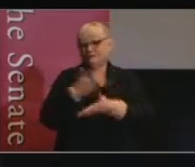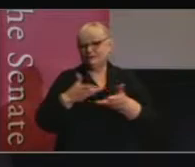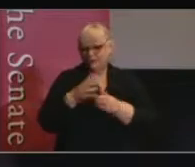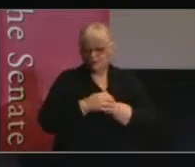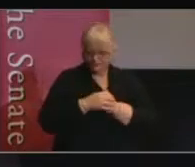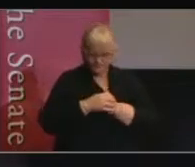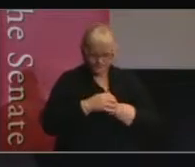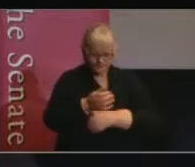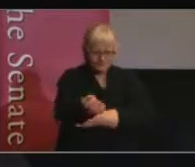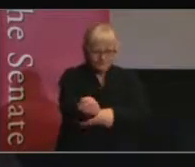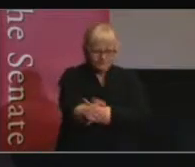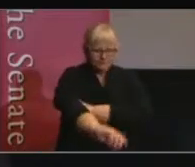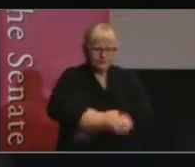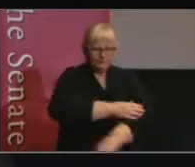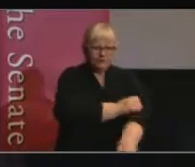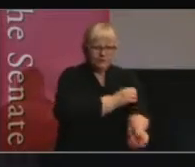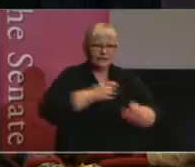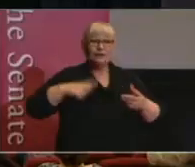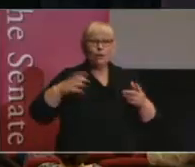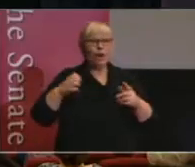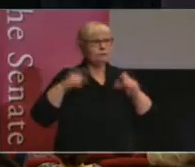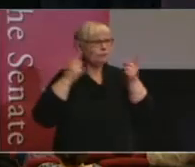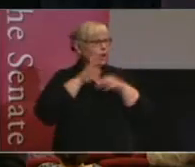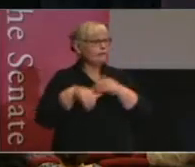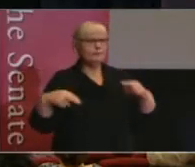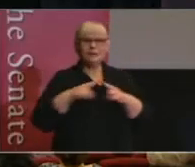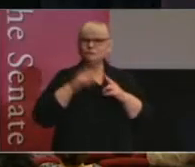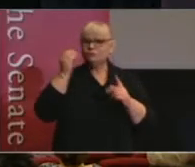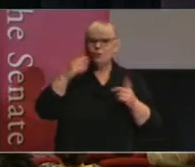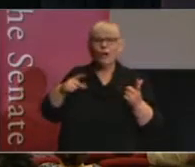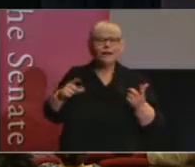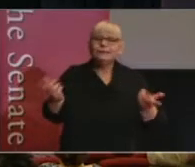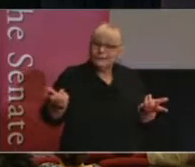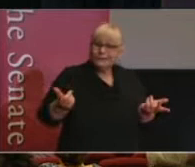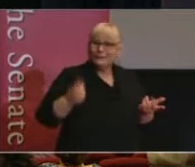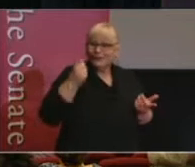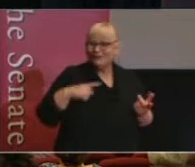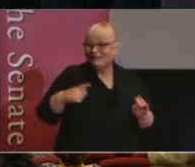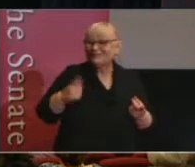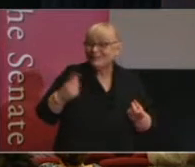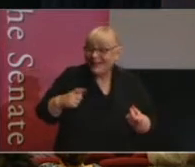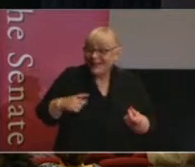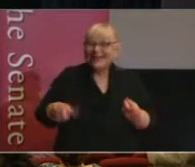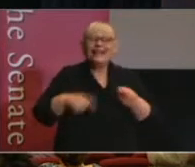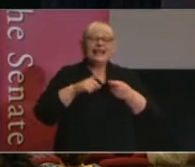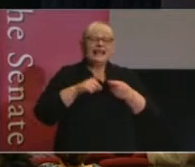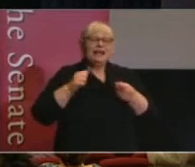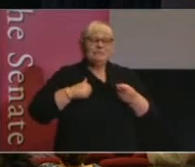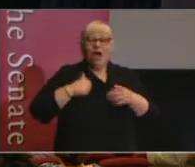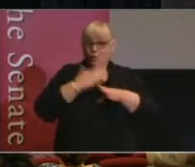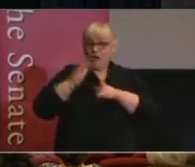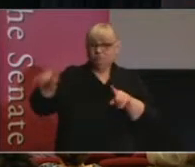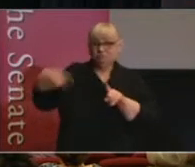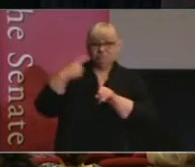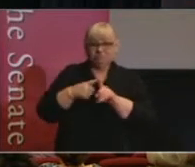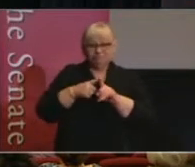So, why do I care about parliamentary committees? One reason is that my career so far